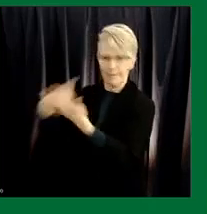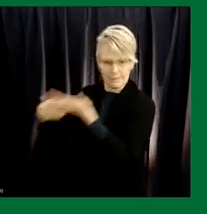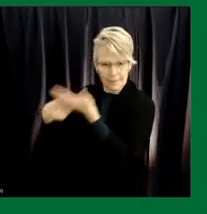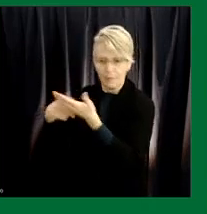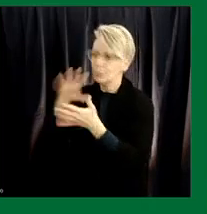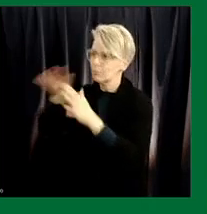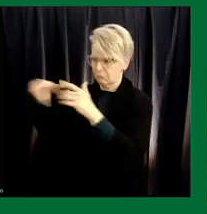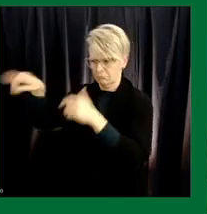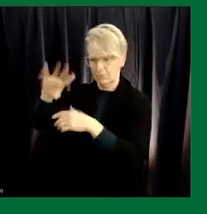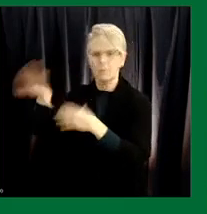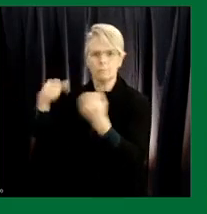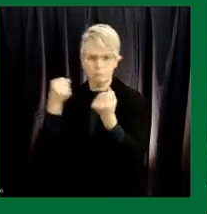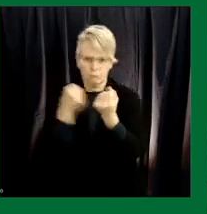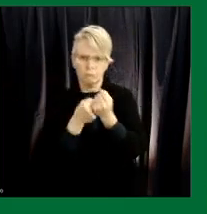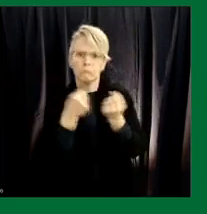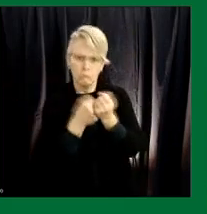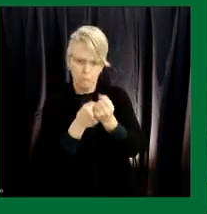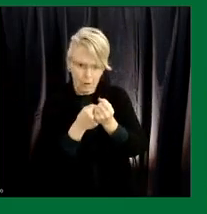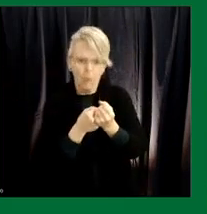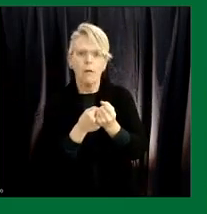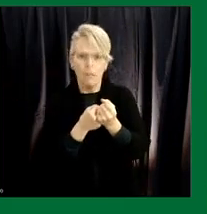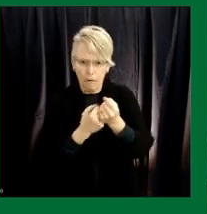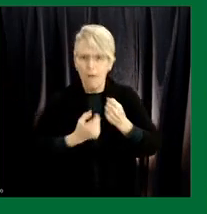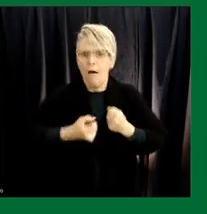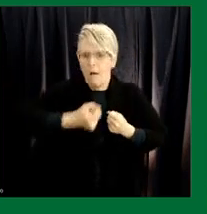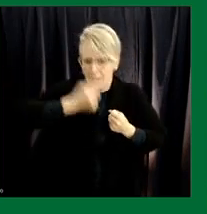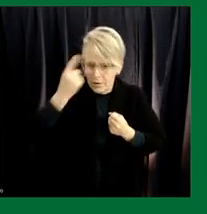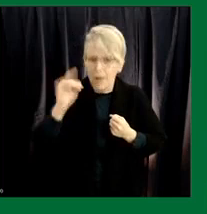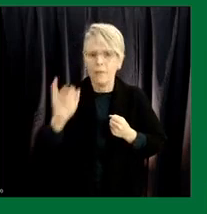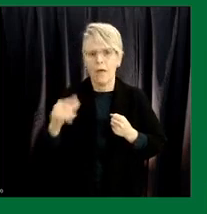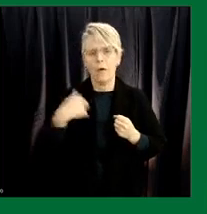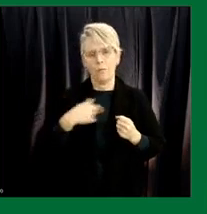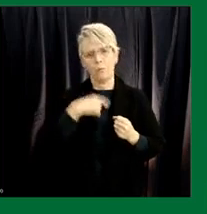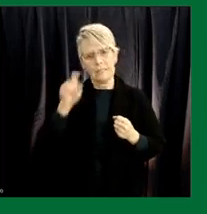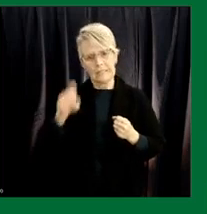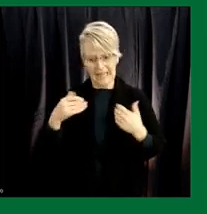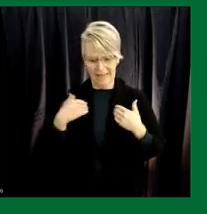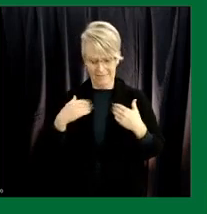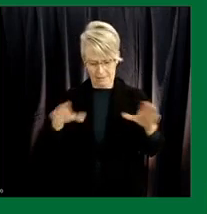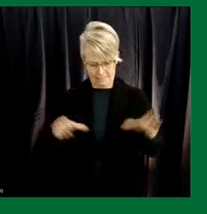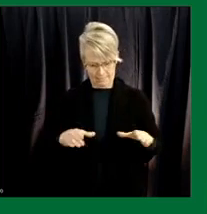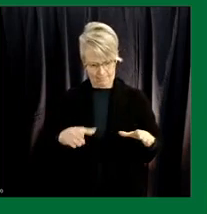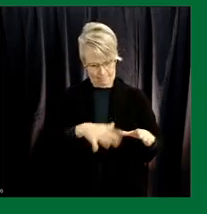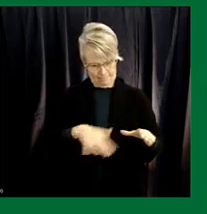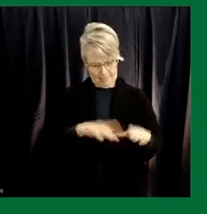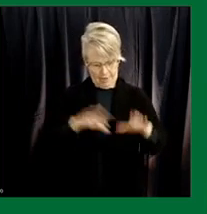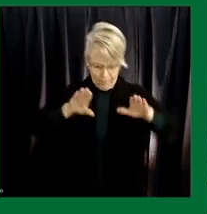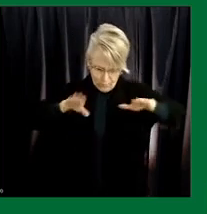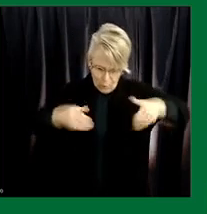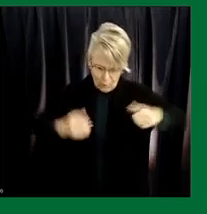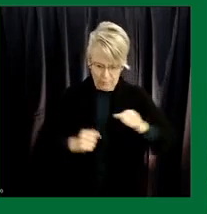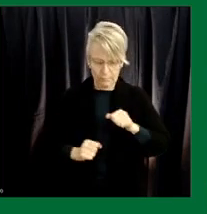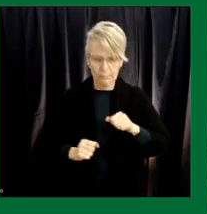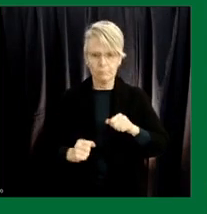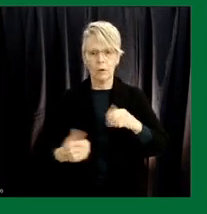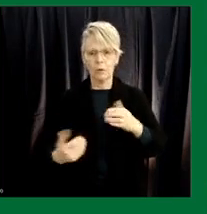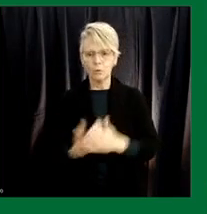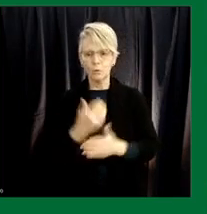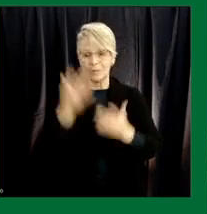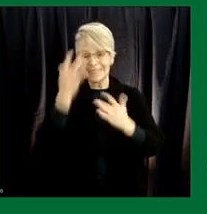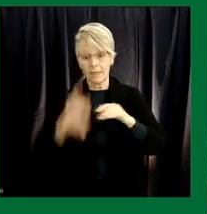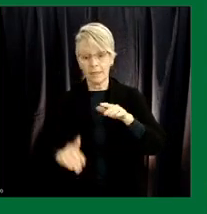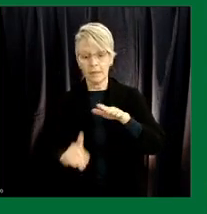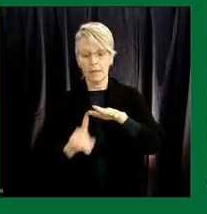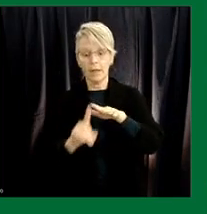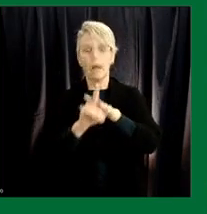in the need or understanding the need for a center that specifically can focus on emerging diseases and help the country